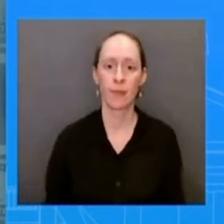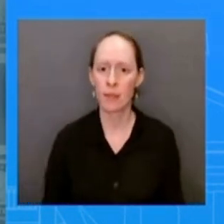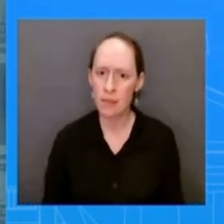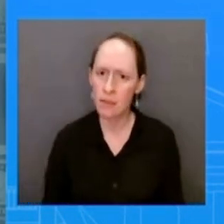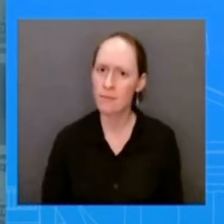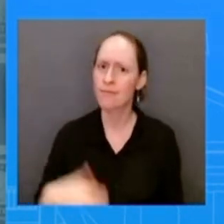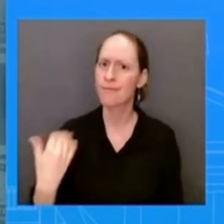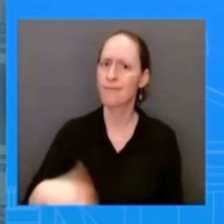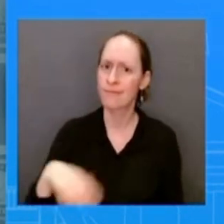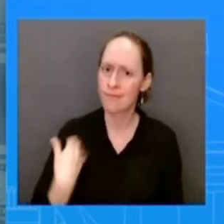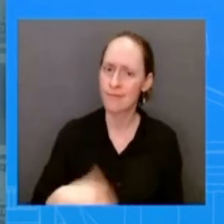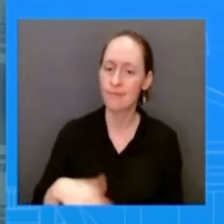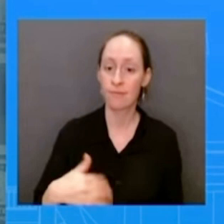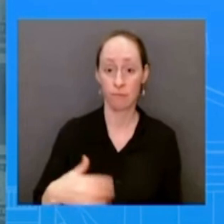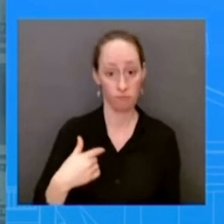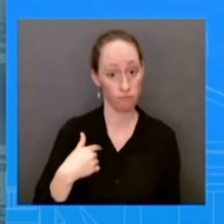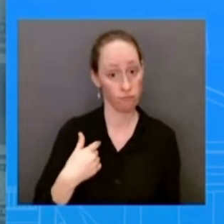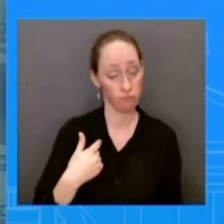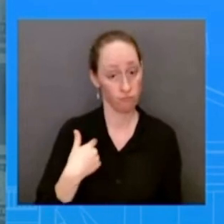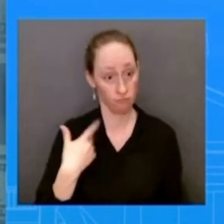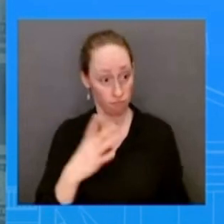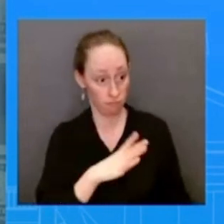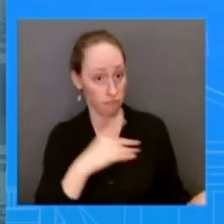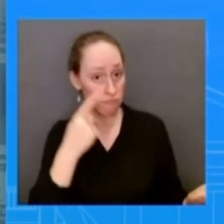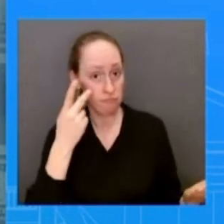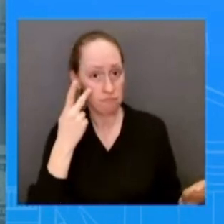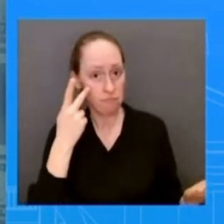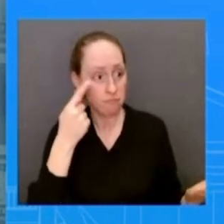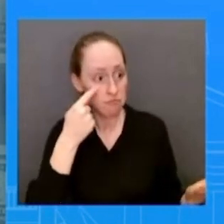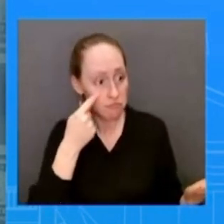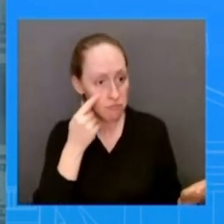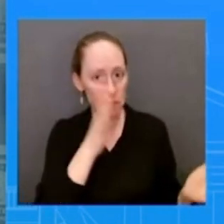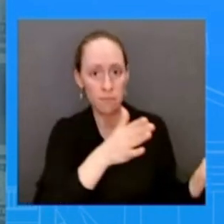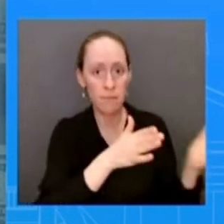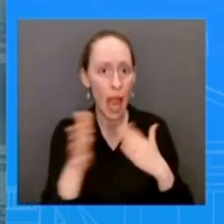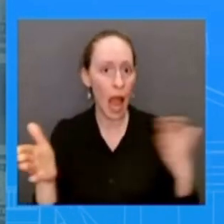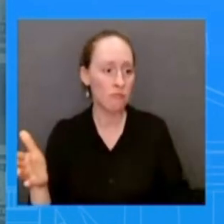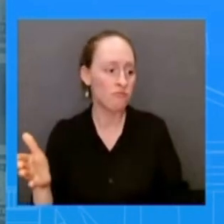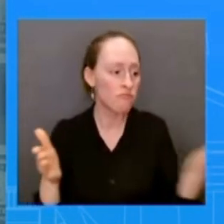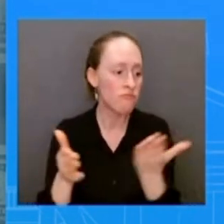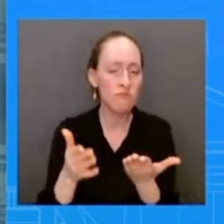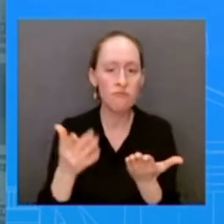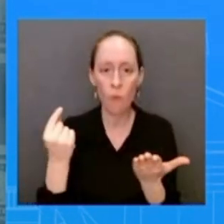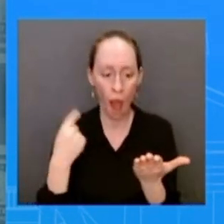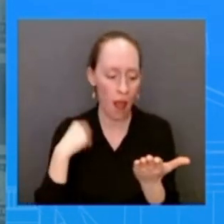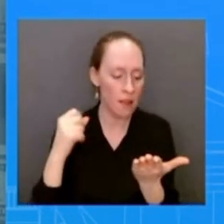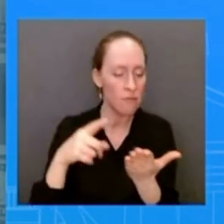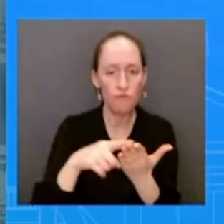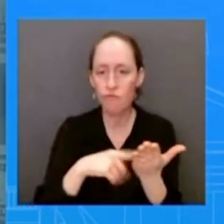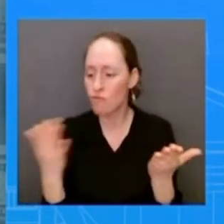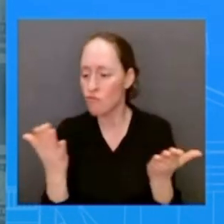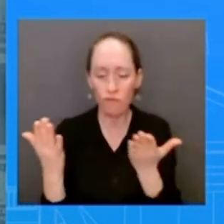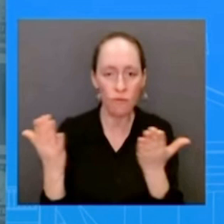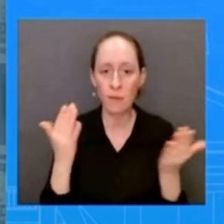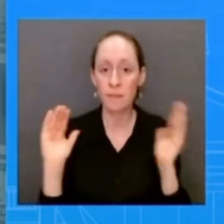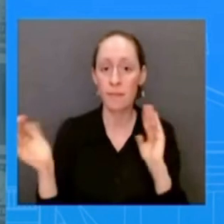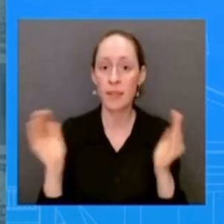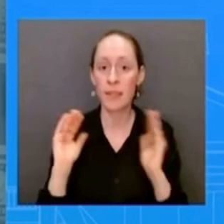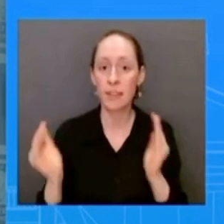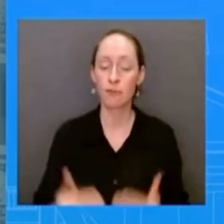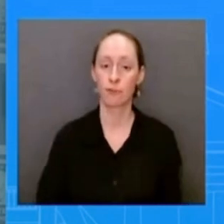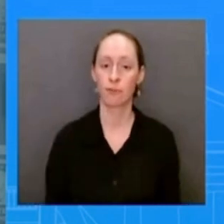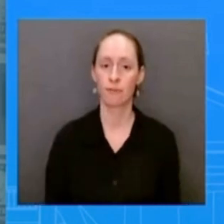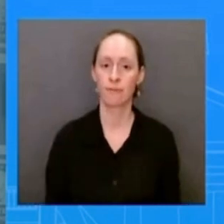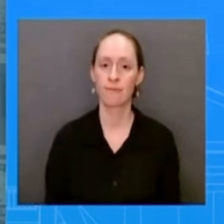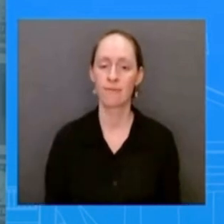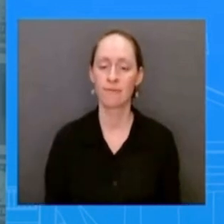people since they have promised that they're going to put a budget forward uh but i'm just not going to get ahead of the president i'll say this as well you know the president is